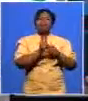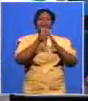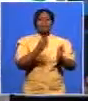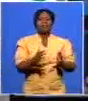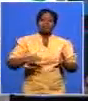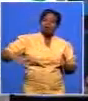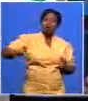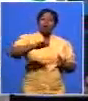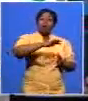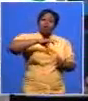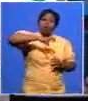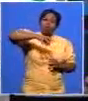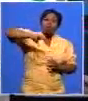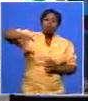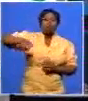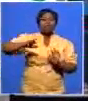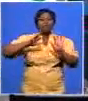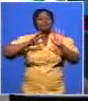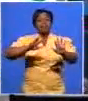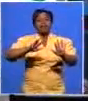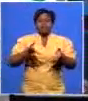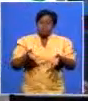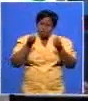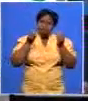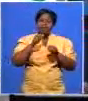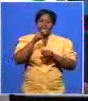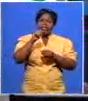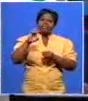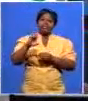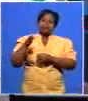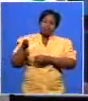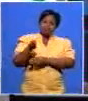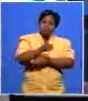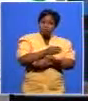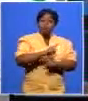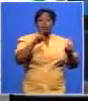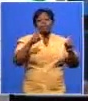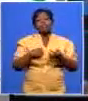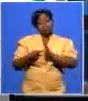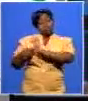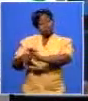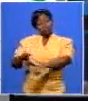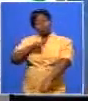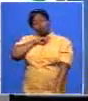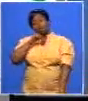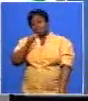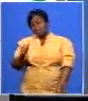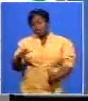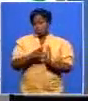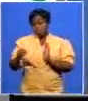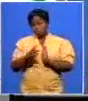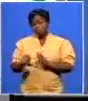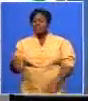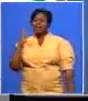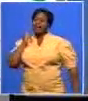ANC in every province at any given moment but let me give you the point of pleasure that i'm talking about nice talk from elen zil